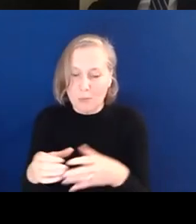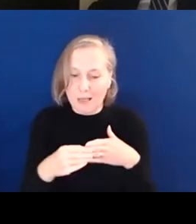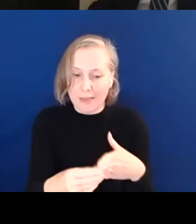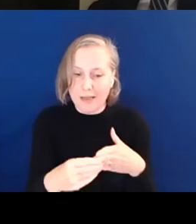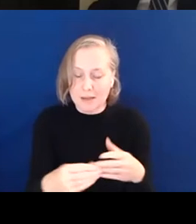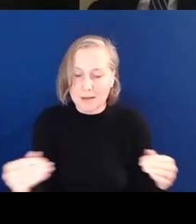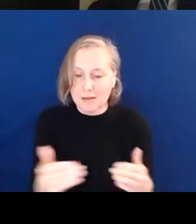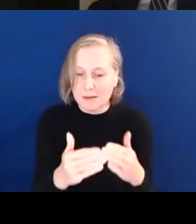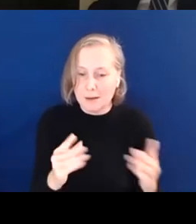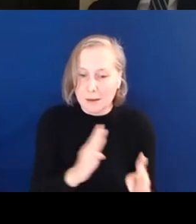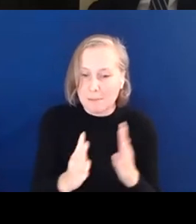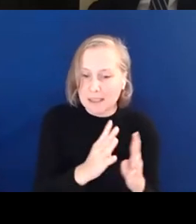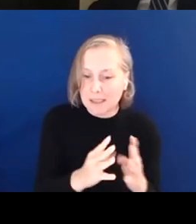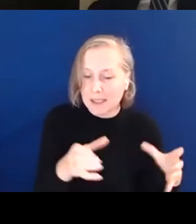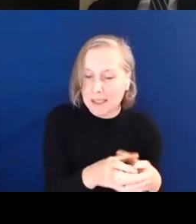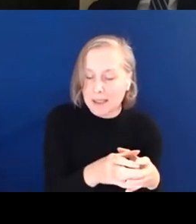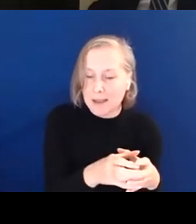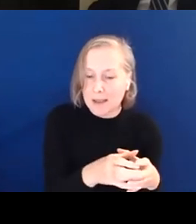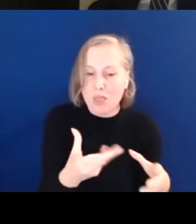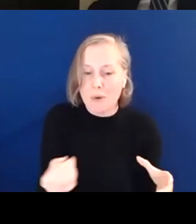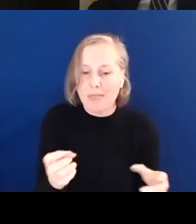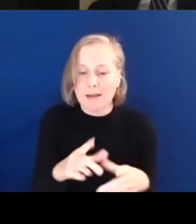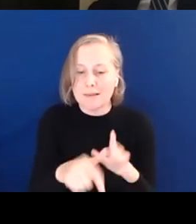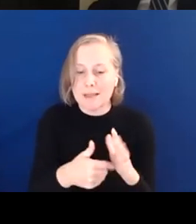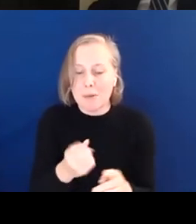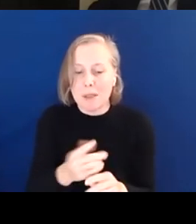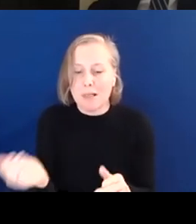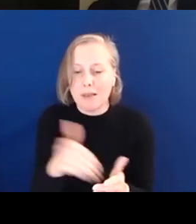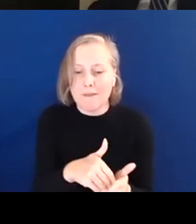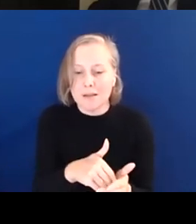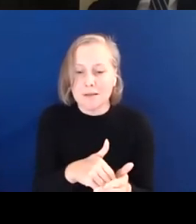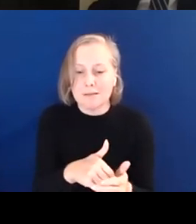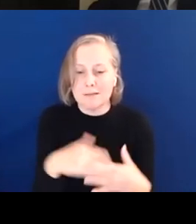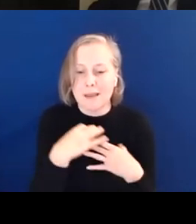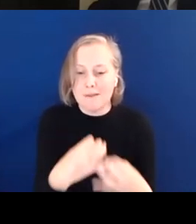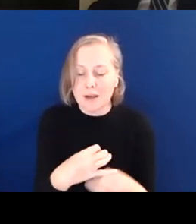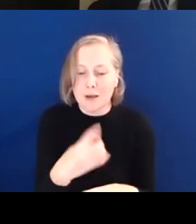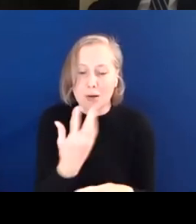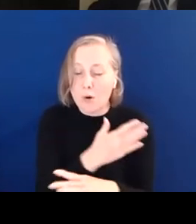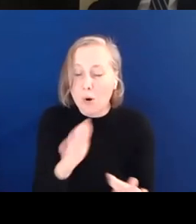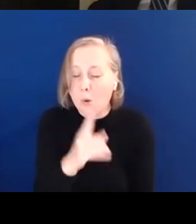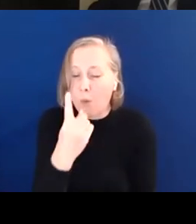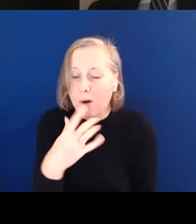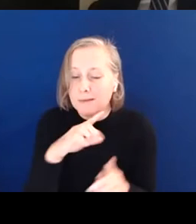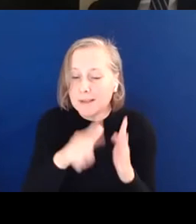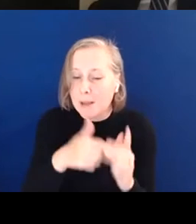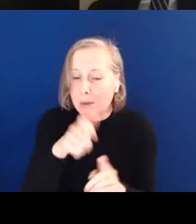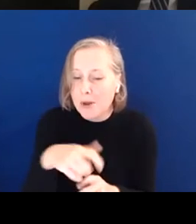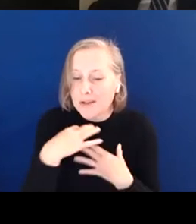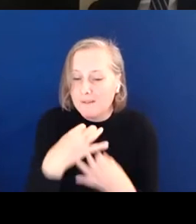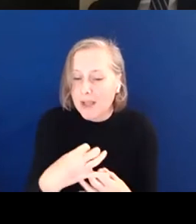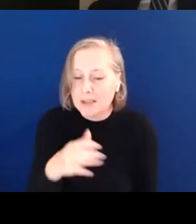care, without including any disabled people's organization, and with not one disabled person representative present.